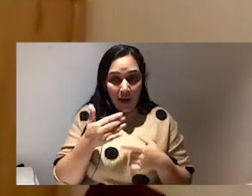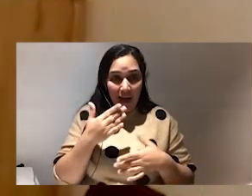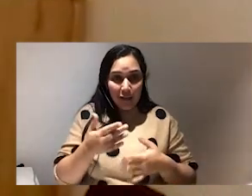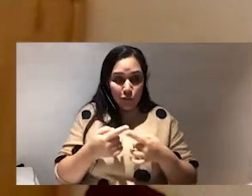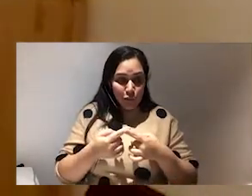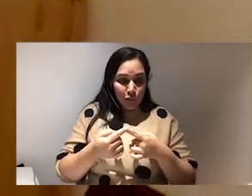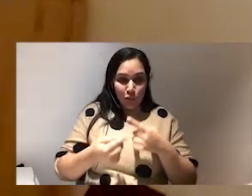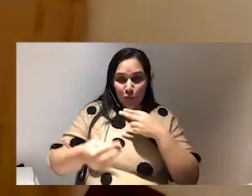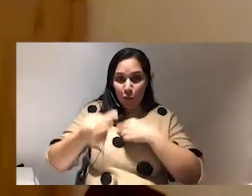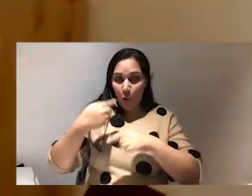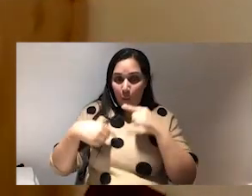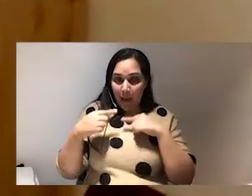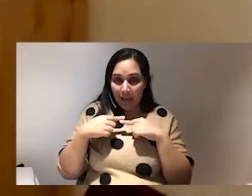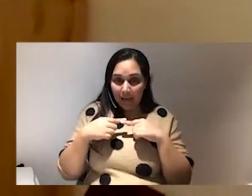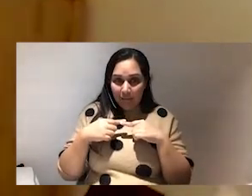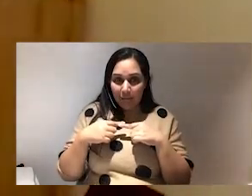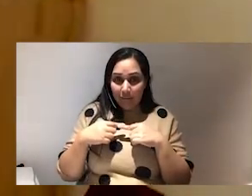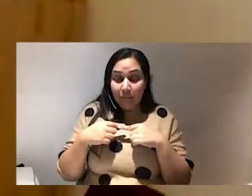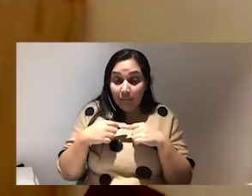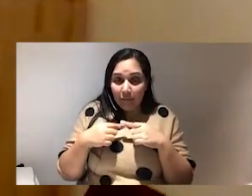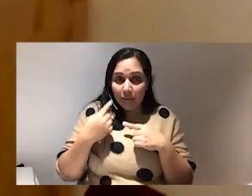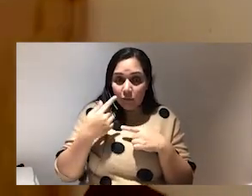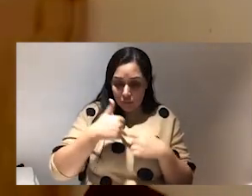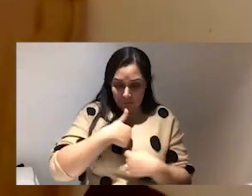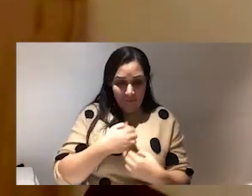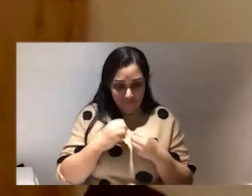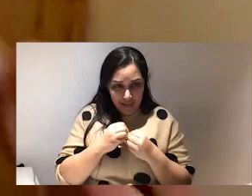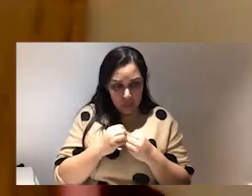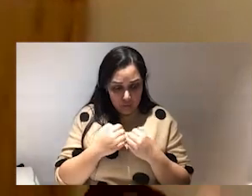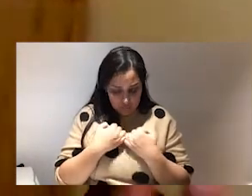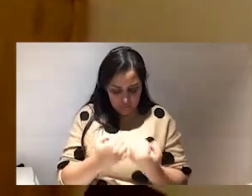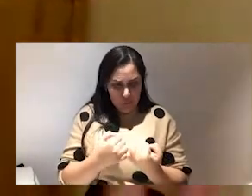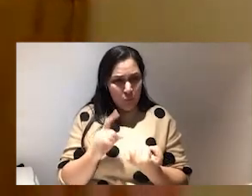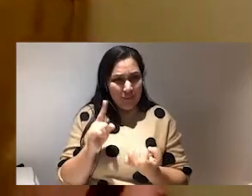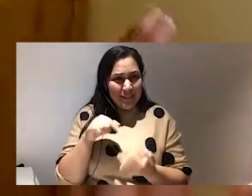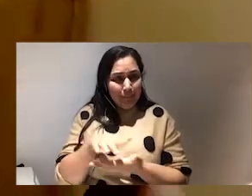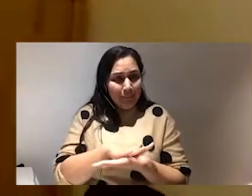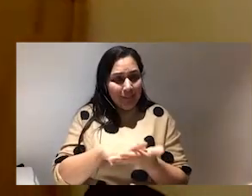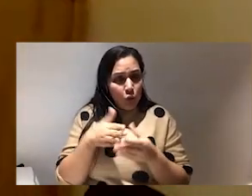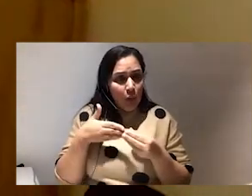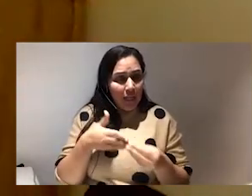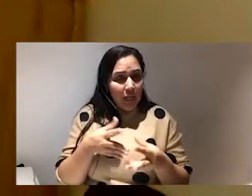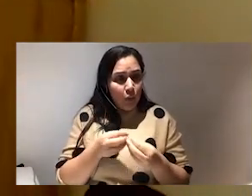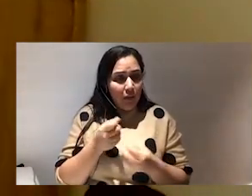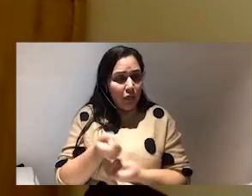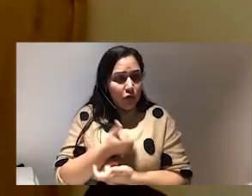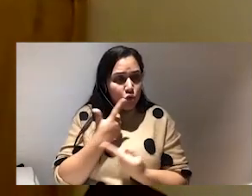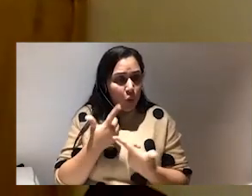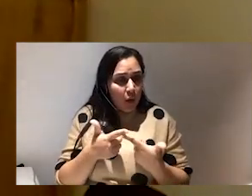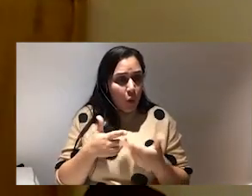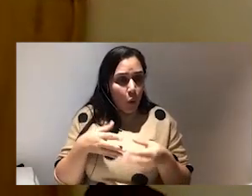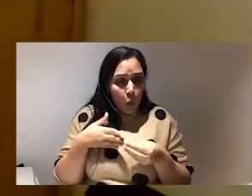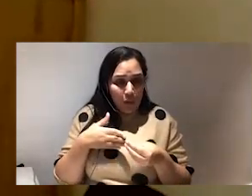chat having to kind of go back to like my values right and like what does it mean to lead with joy what does it mean to lead with